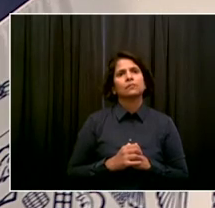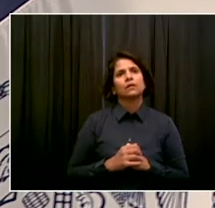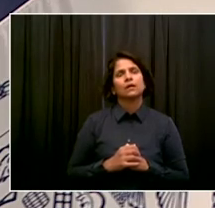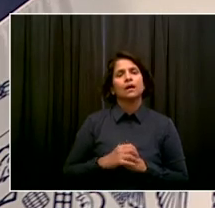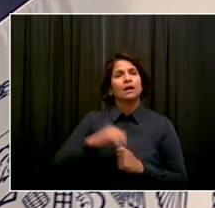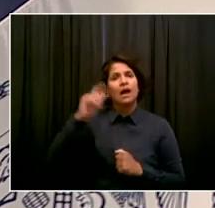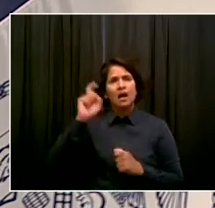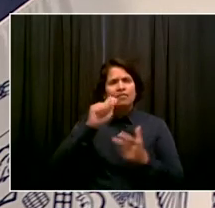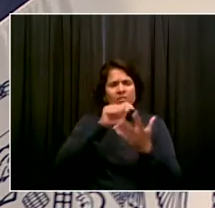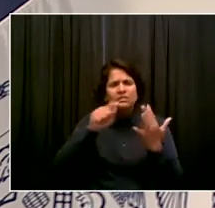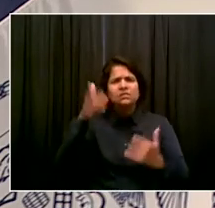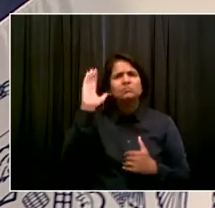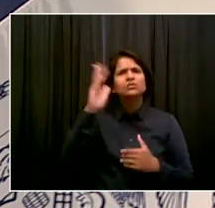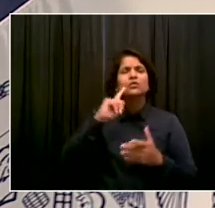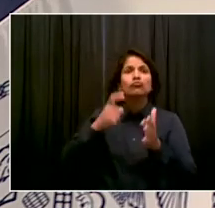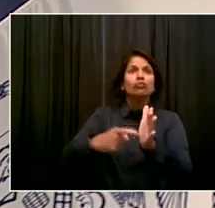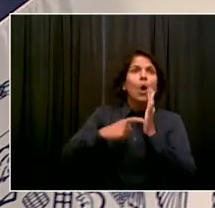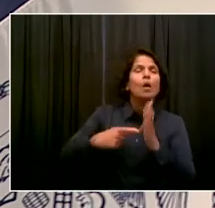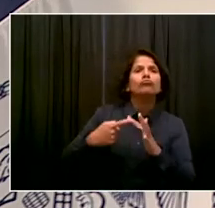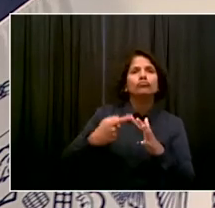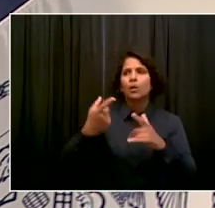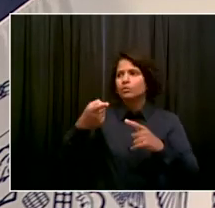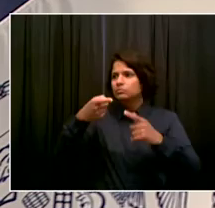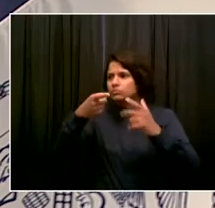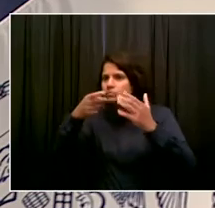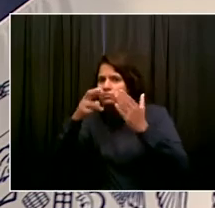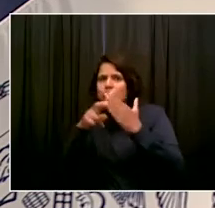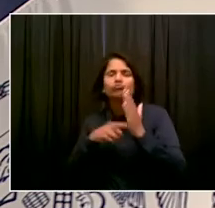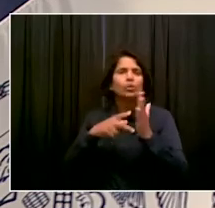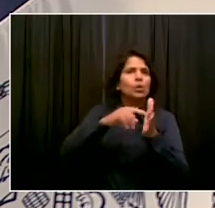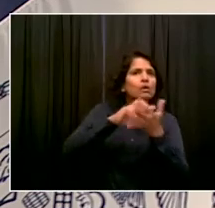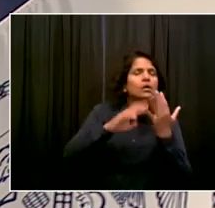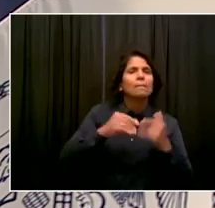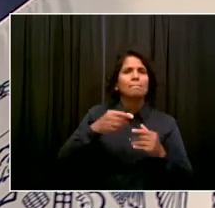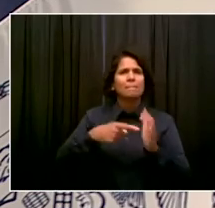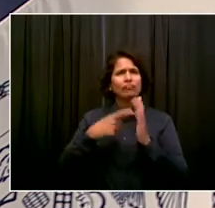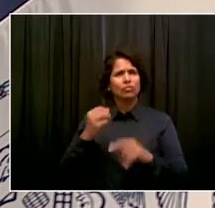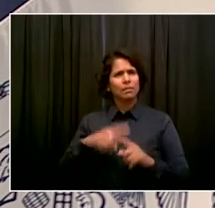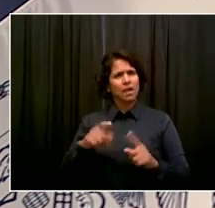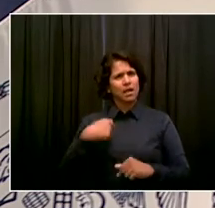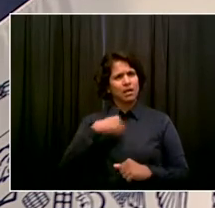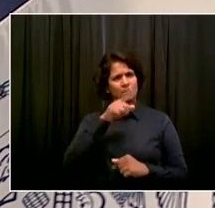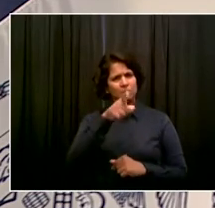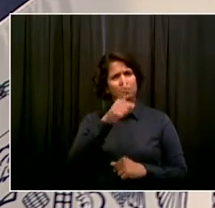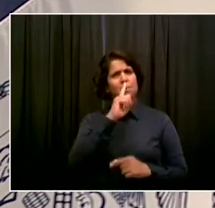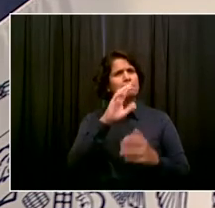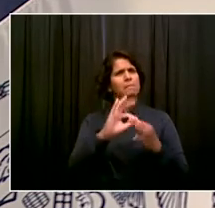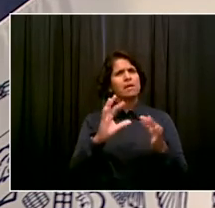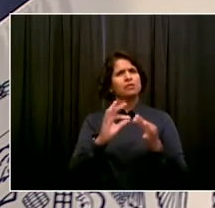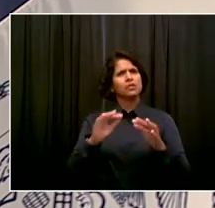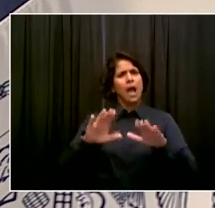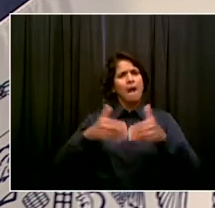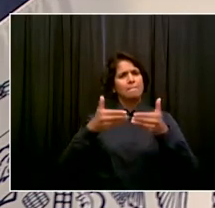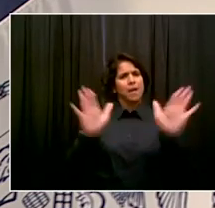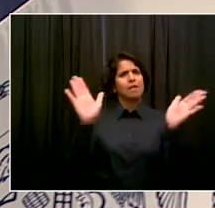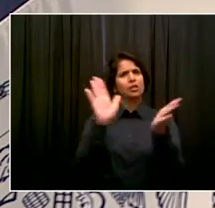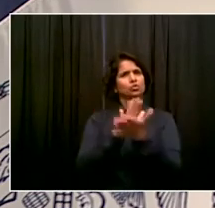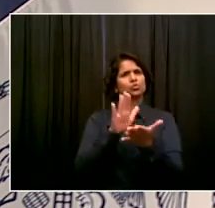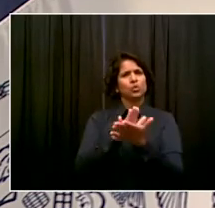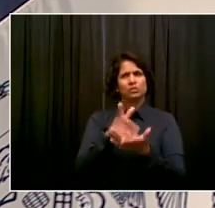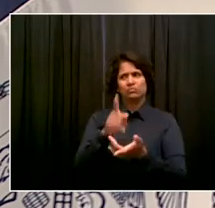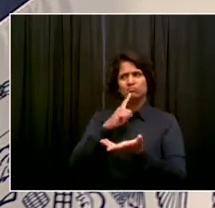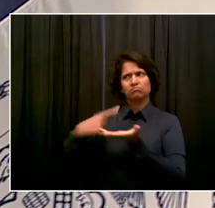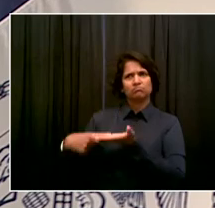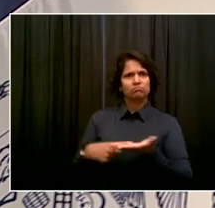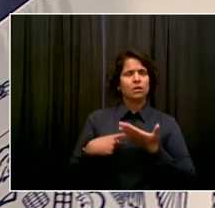public schools. We could be way above 5% positivity rate by the time they reopen in September. So are you going